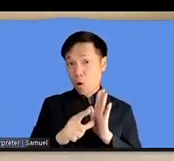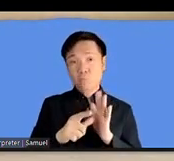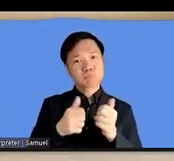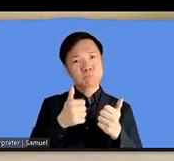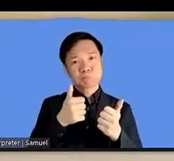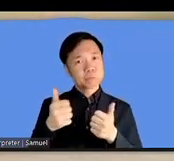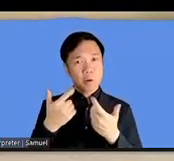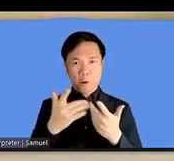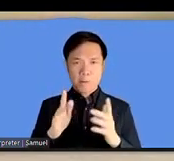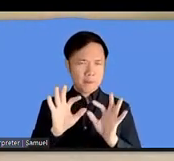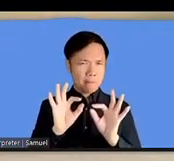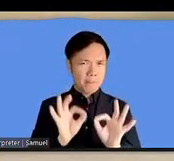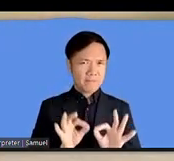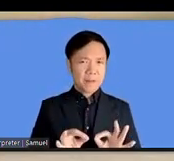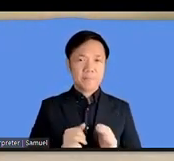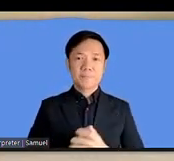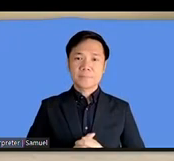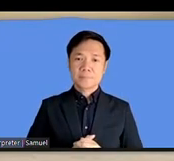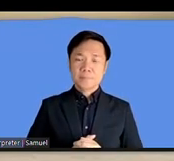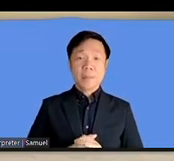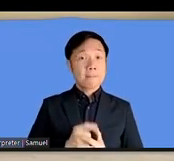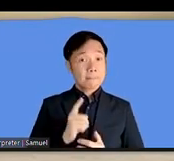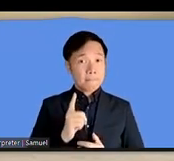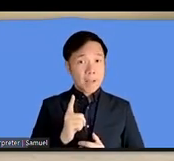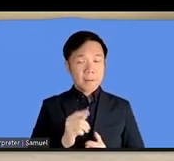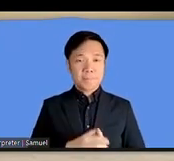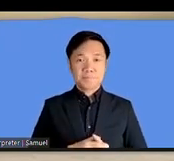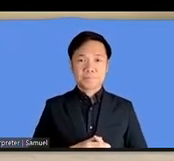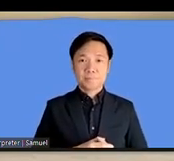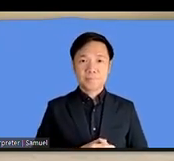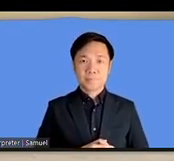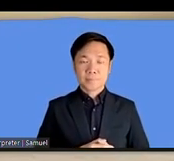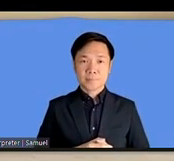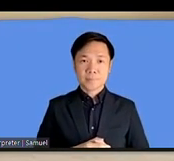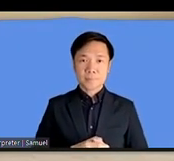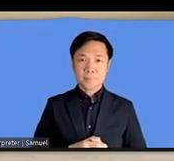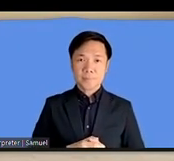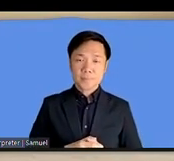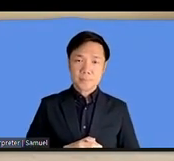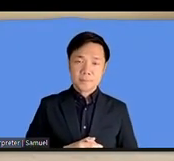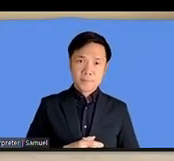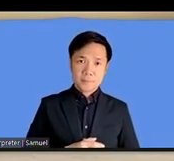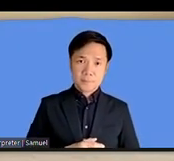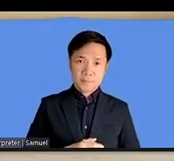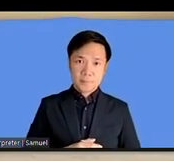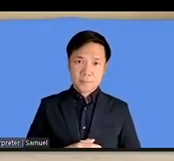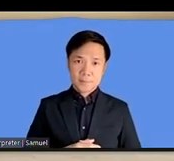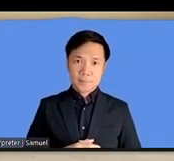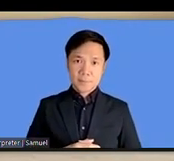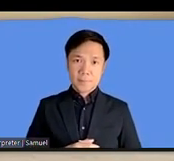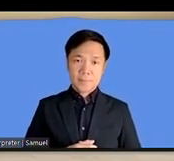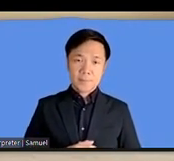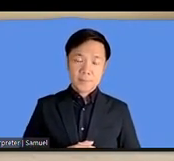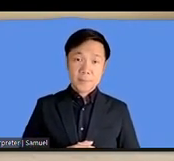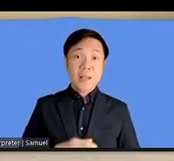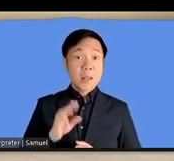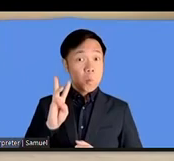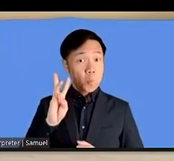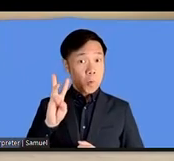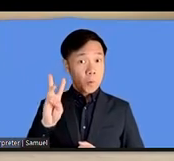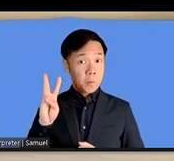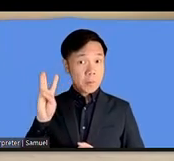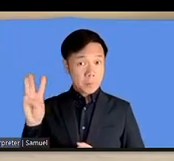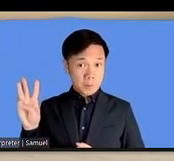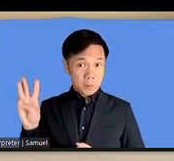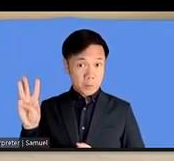now for example in the case of world web world wide web in order to